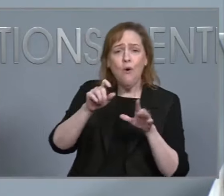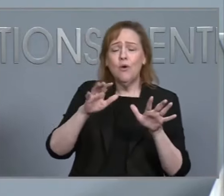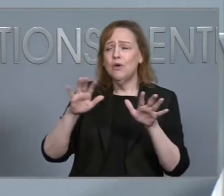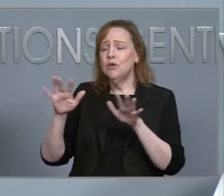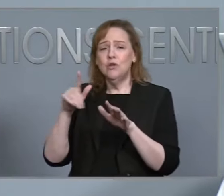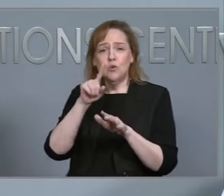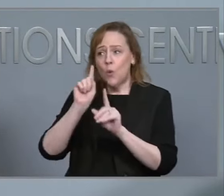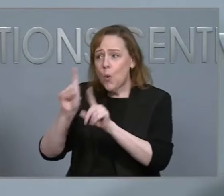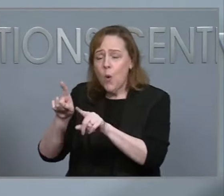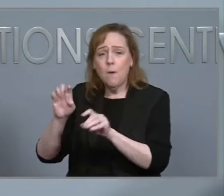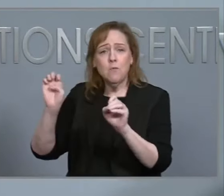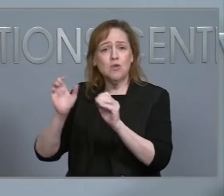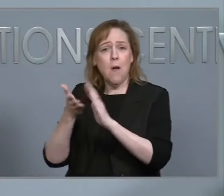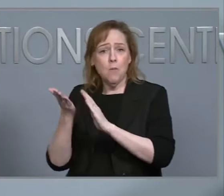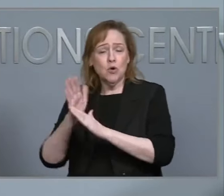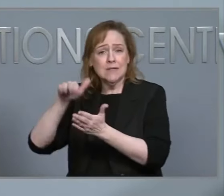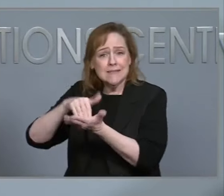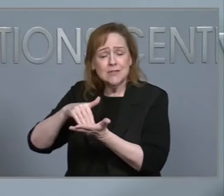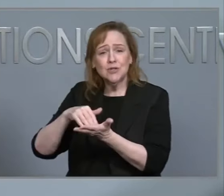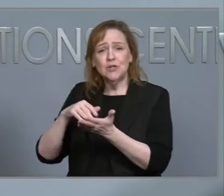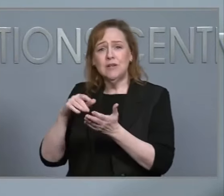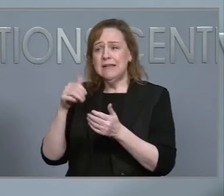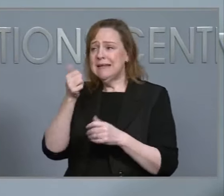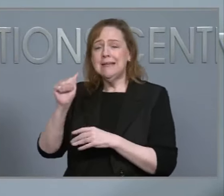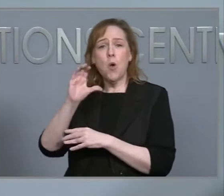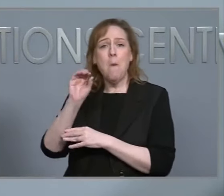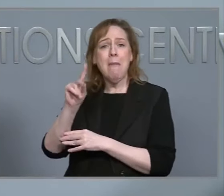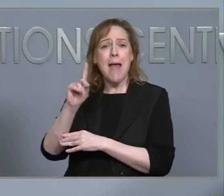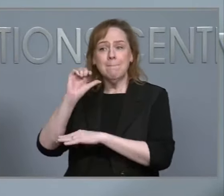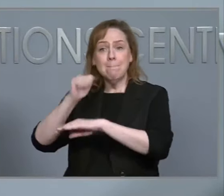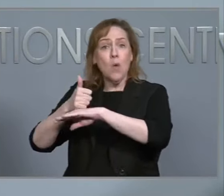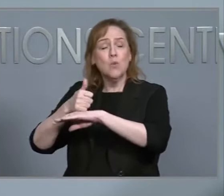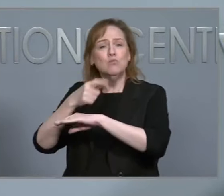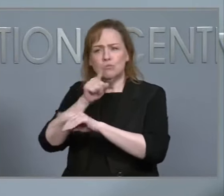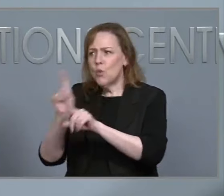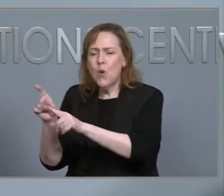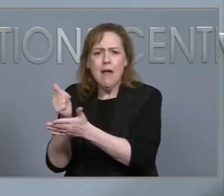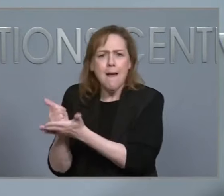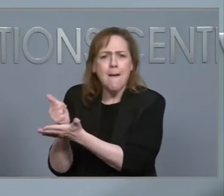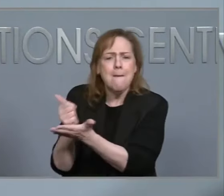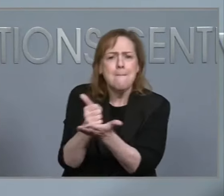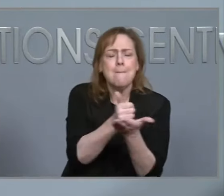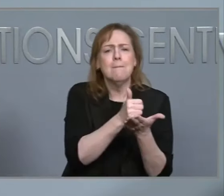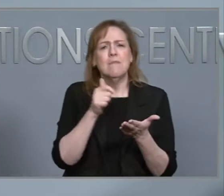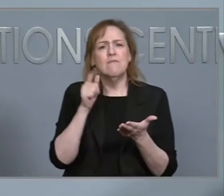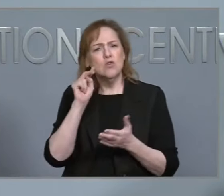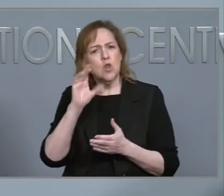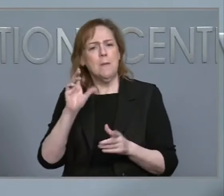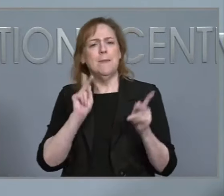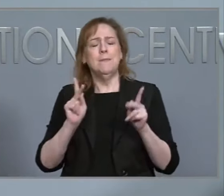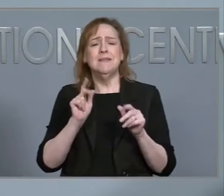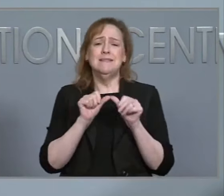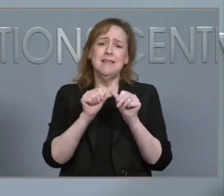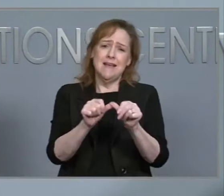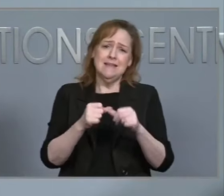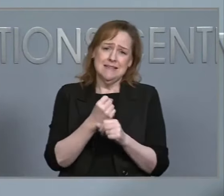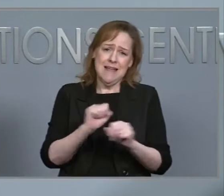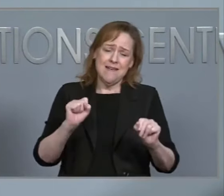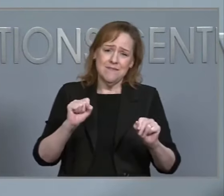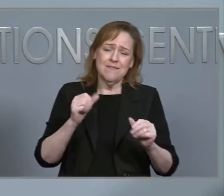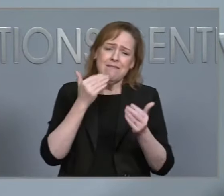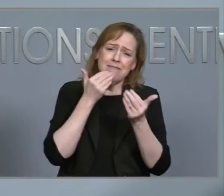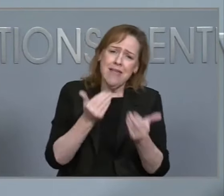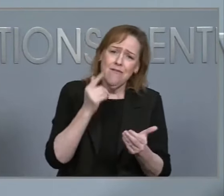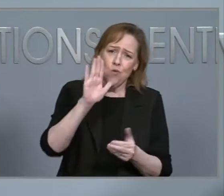centers, and incident command posts across the state to keep all North Carolinians safe. Thank you for what you do every day